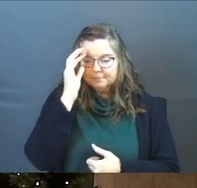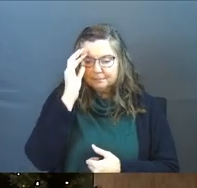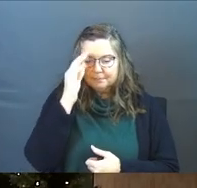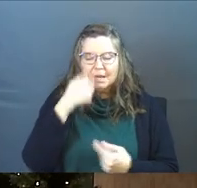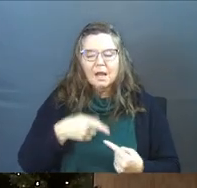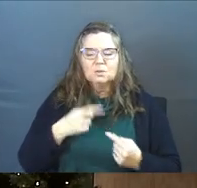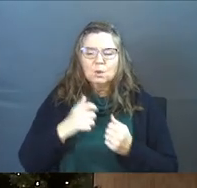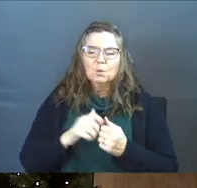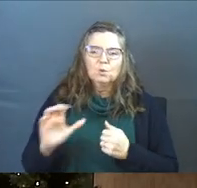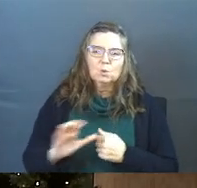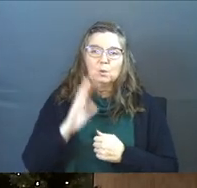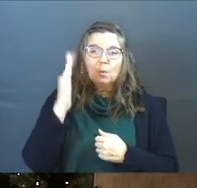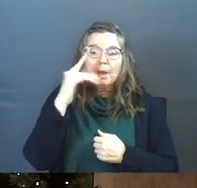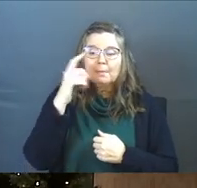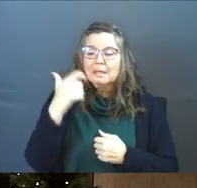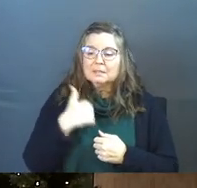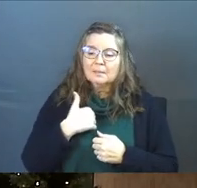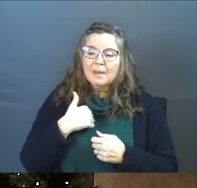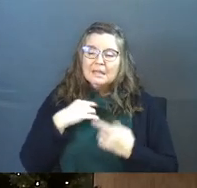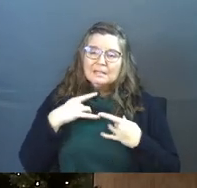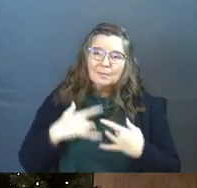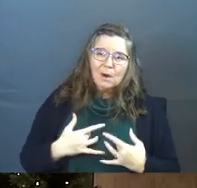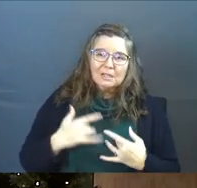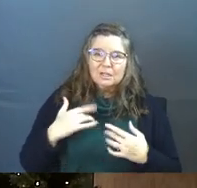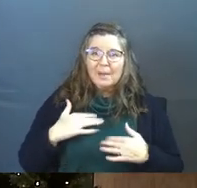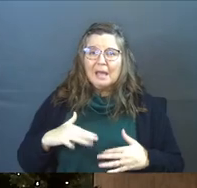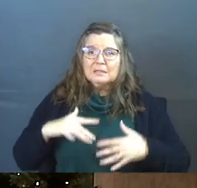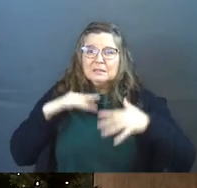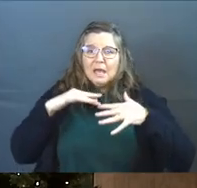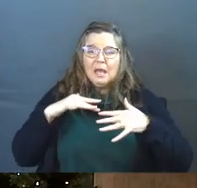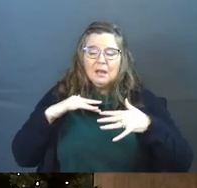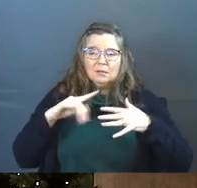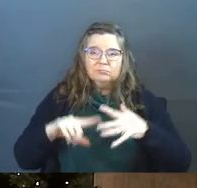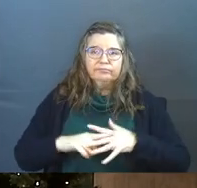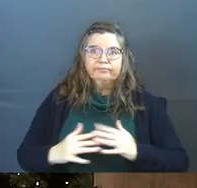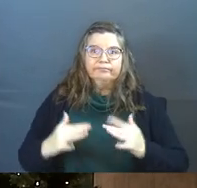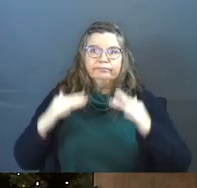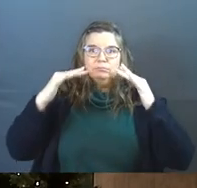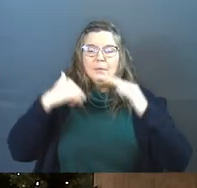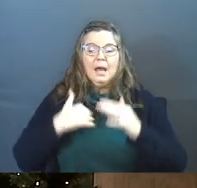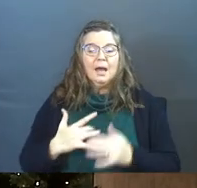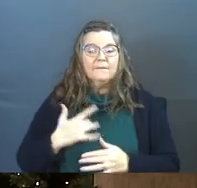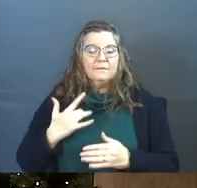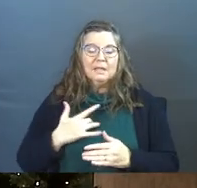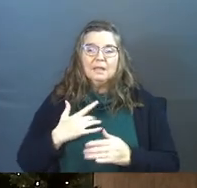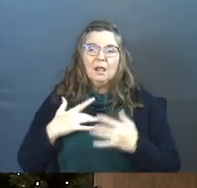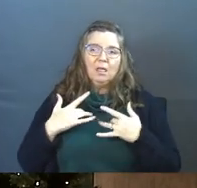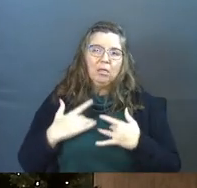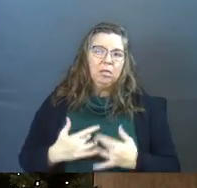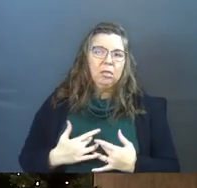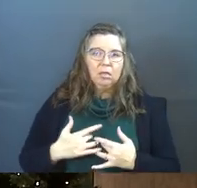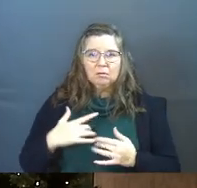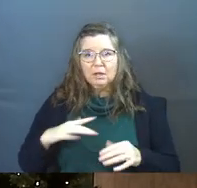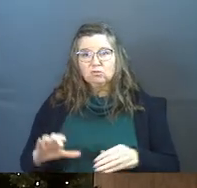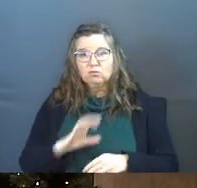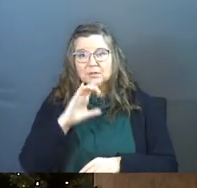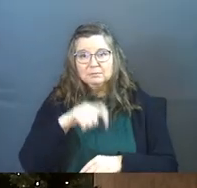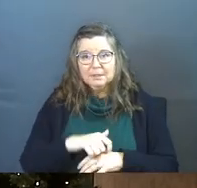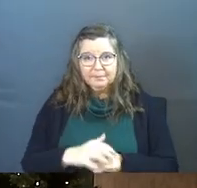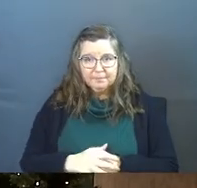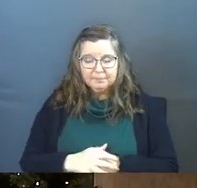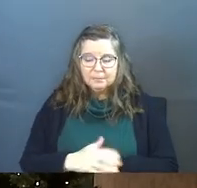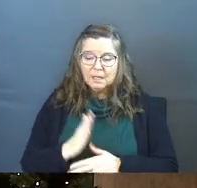I struggle with Christmas because my depression, my anxiety fires right up. I just feel down at Christmas.